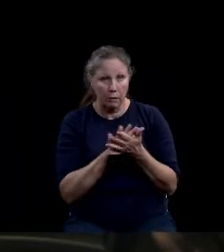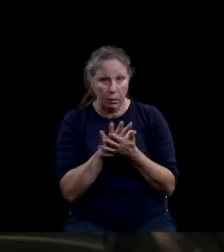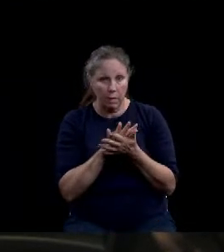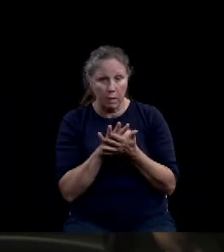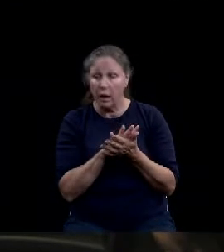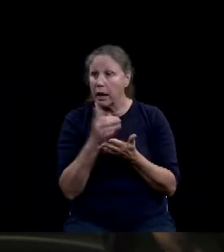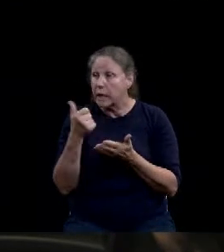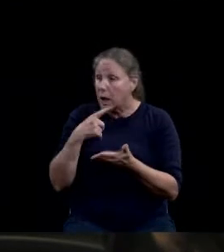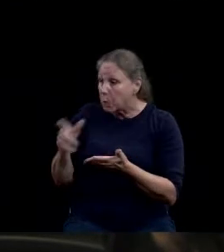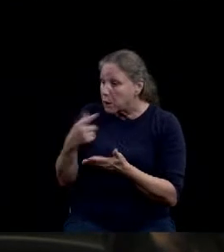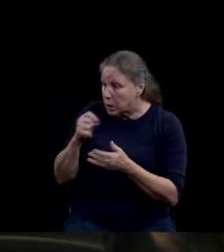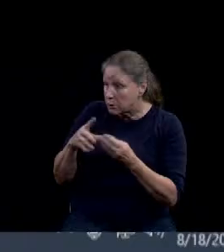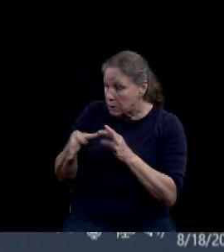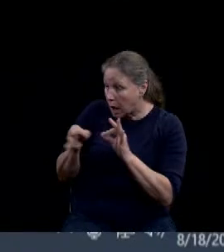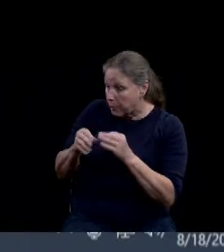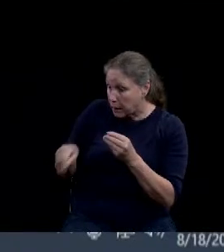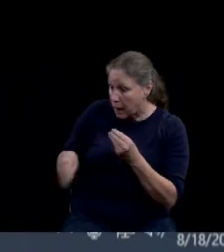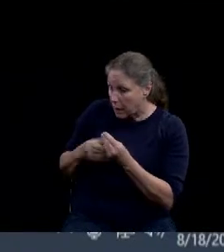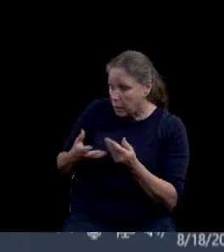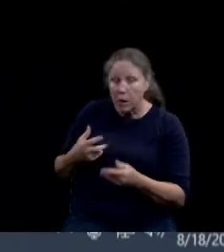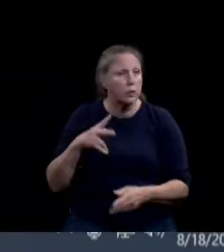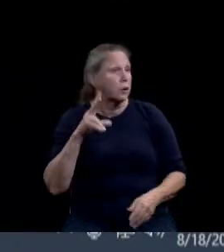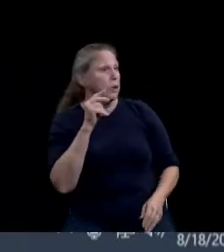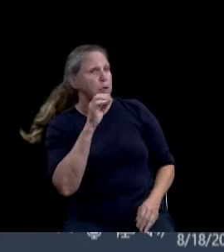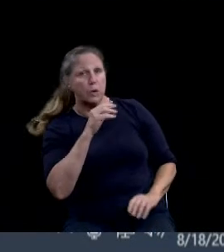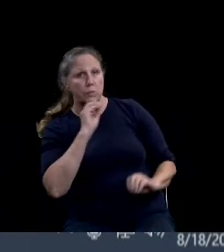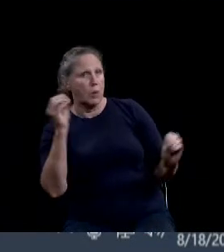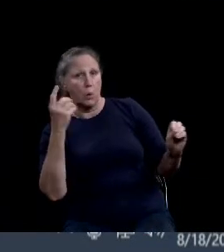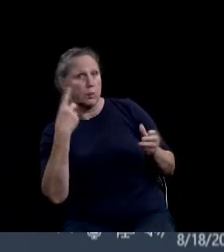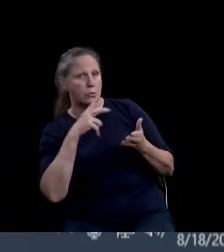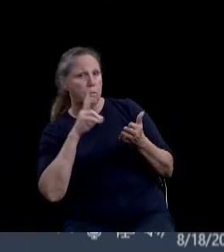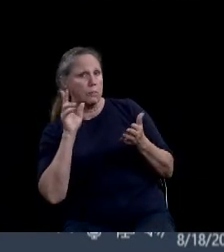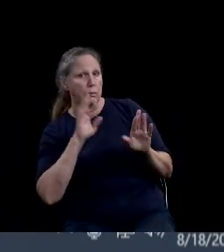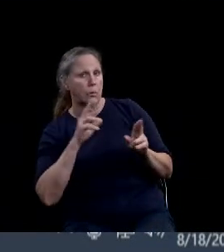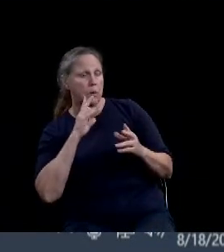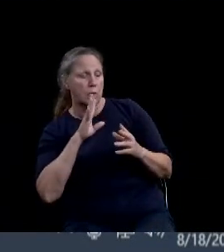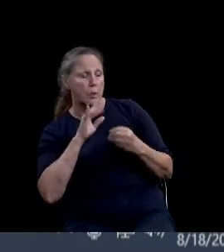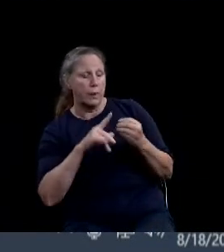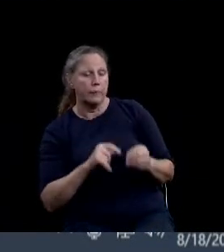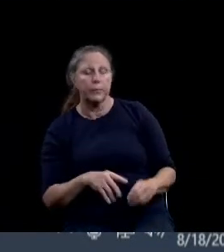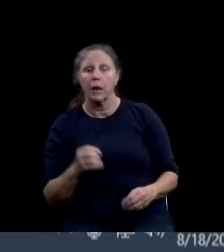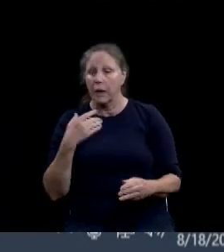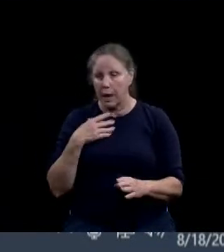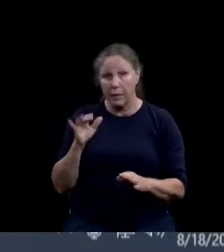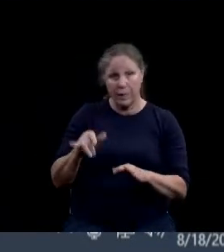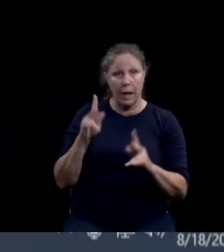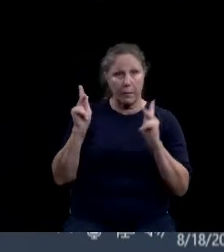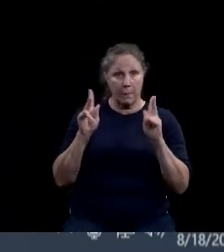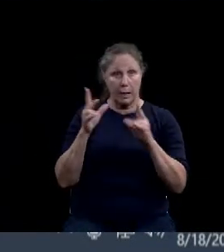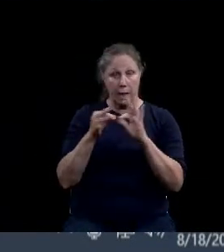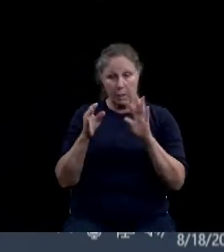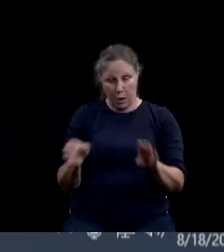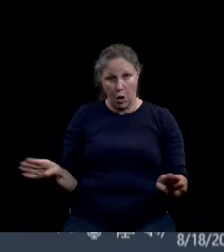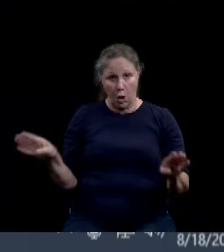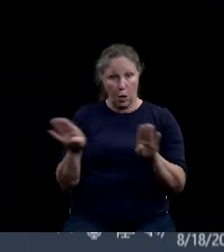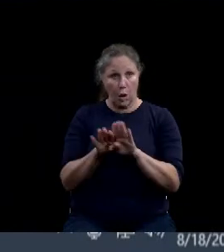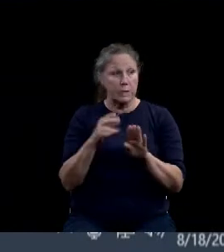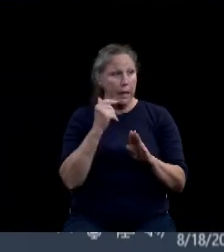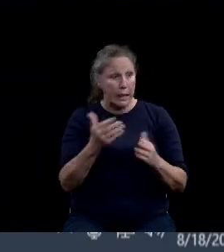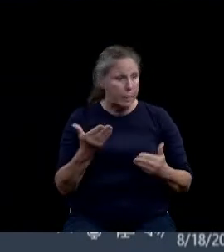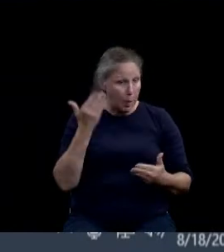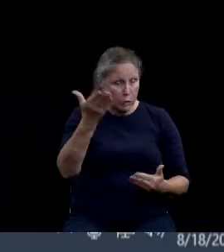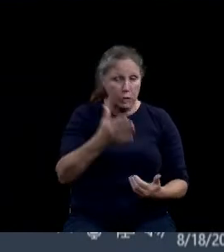Okay, we'll close the public hearing. Is there a motion? I'll move for approval on first reading.